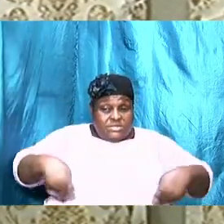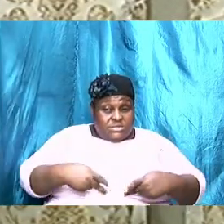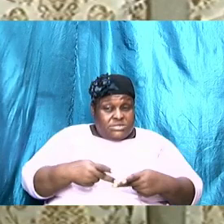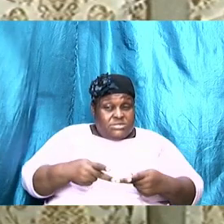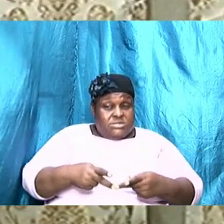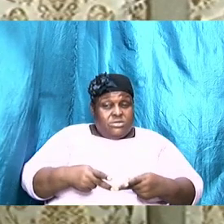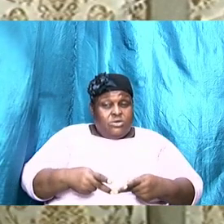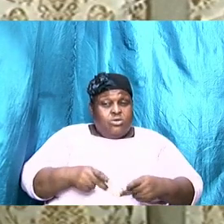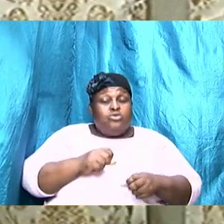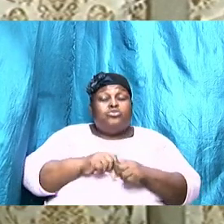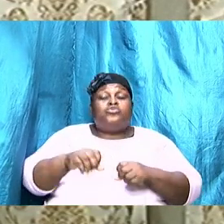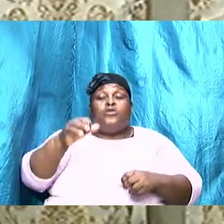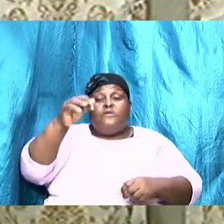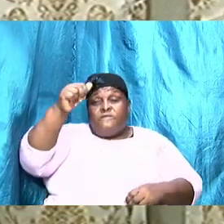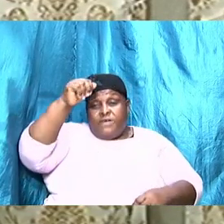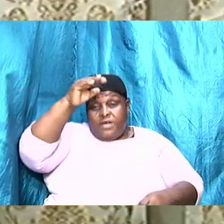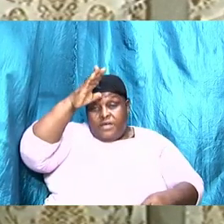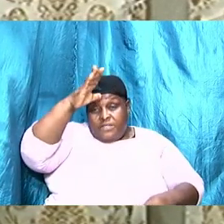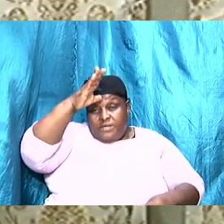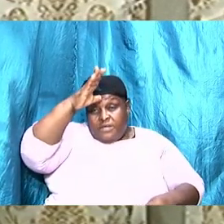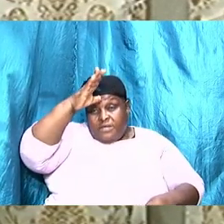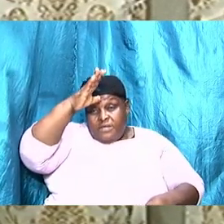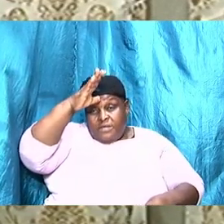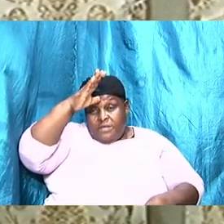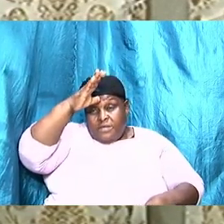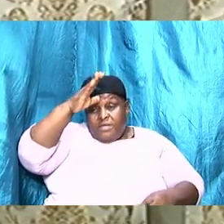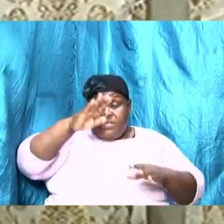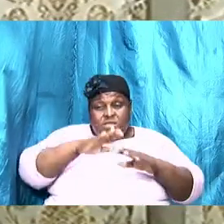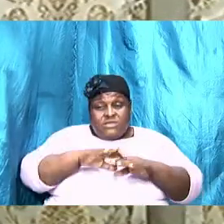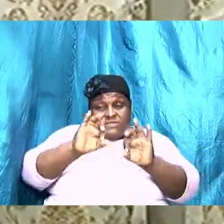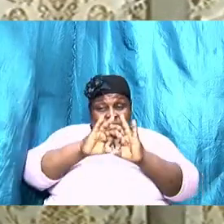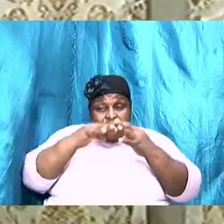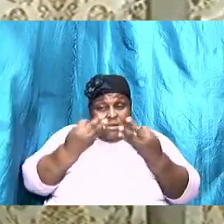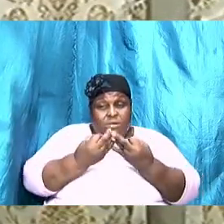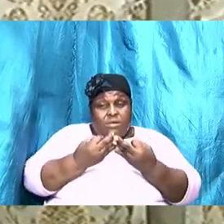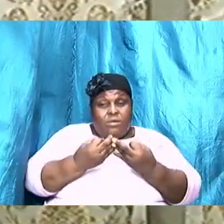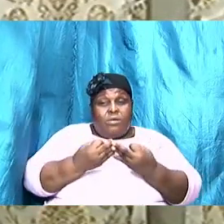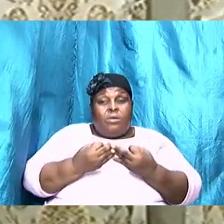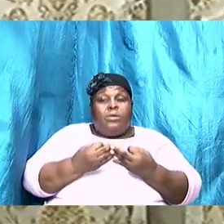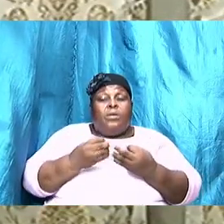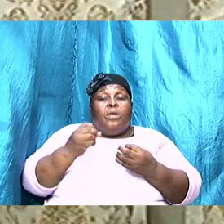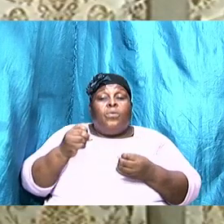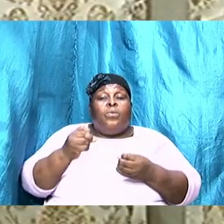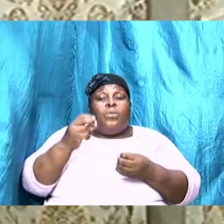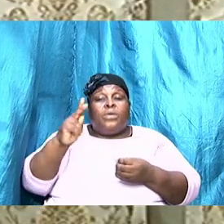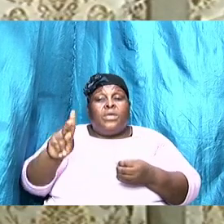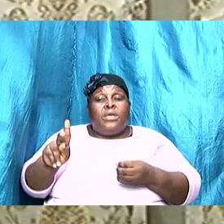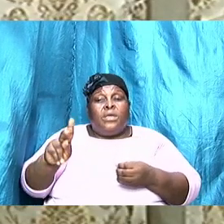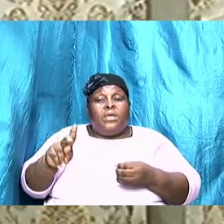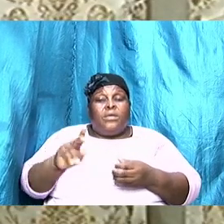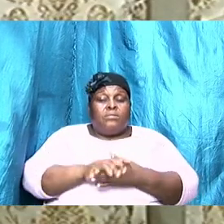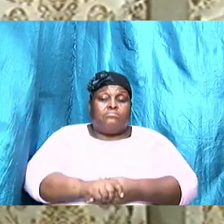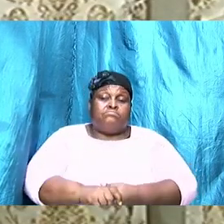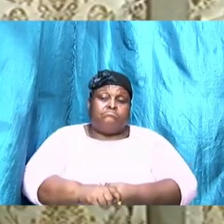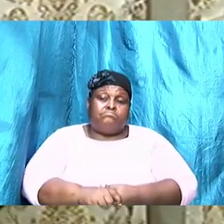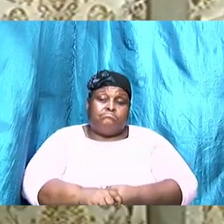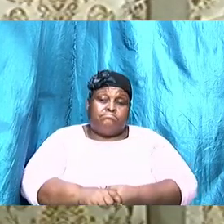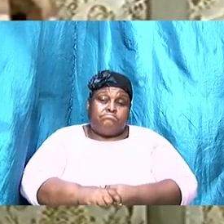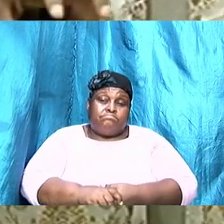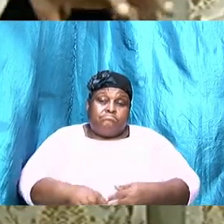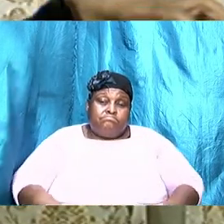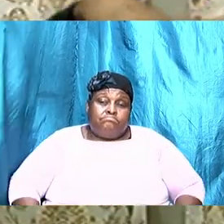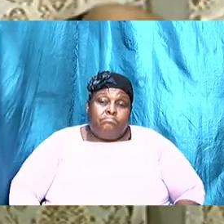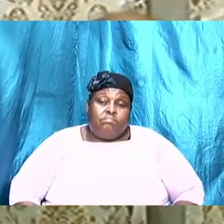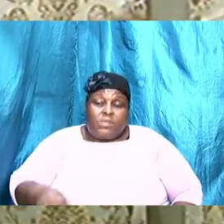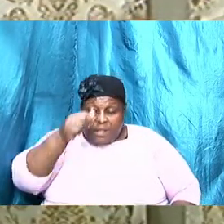Abba that Hebrew word that we call father means source so